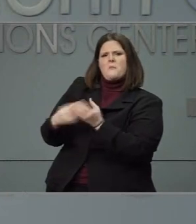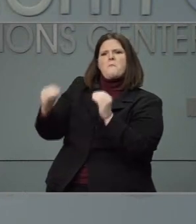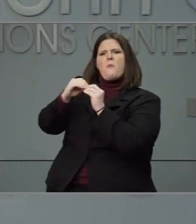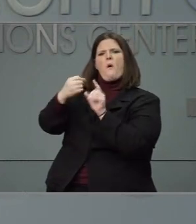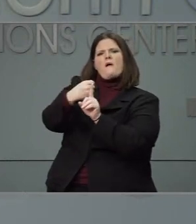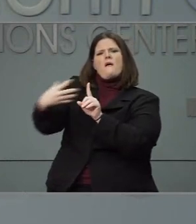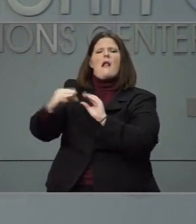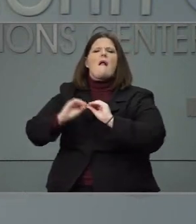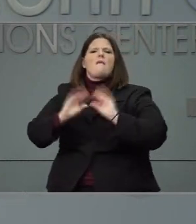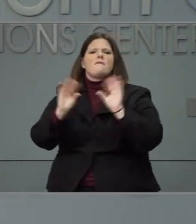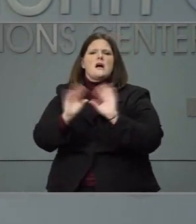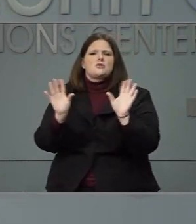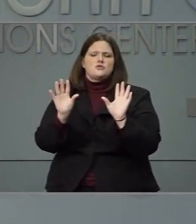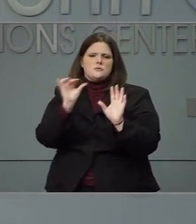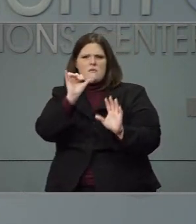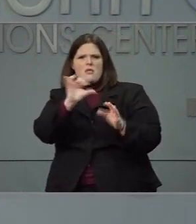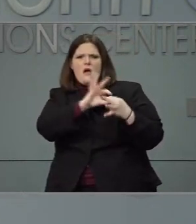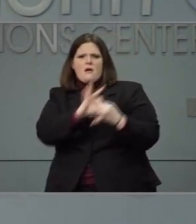more. Dr. Cohen.